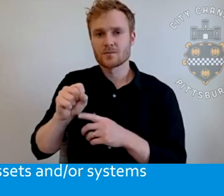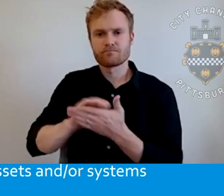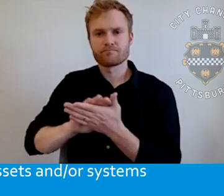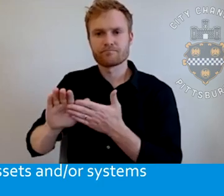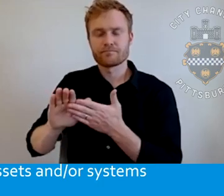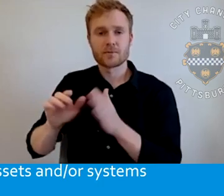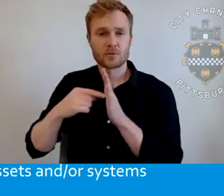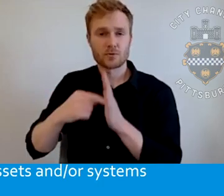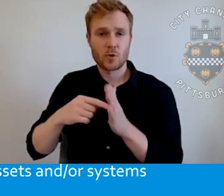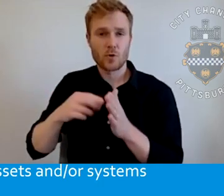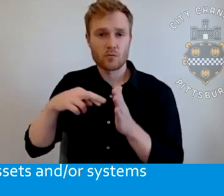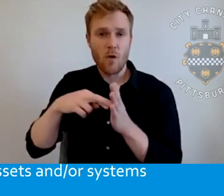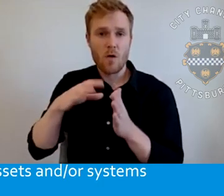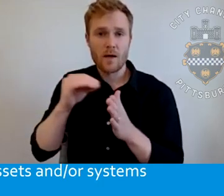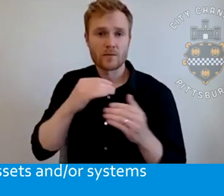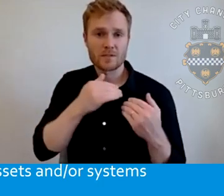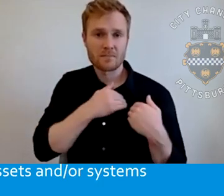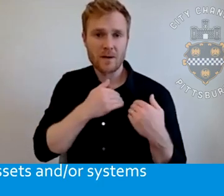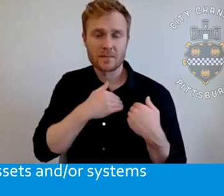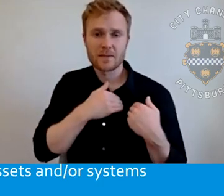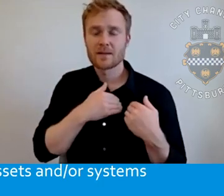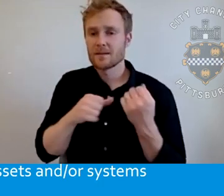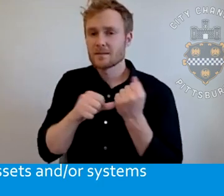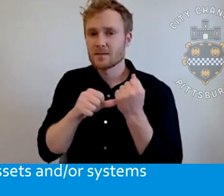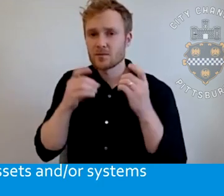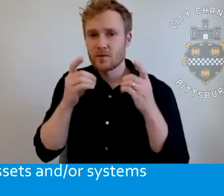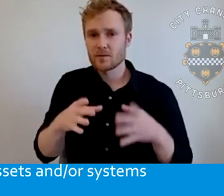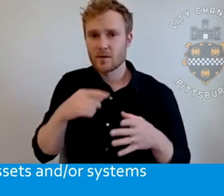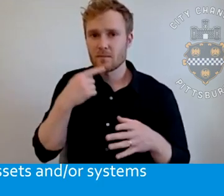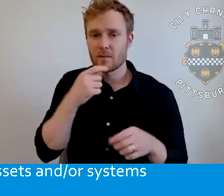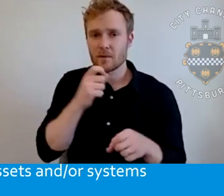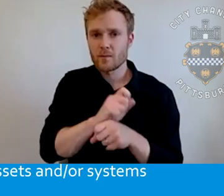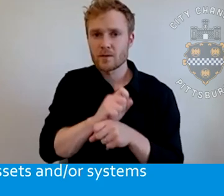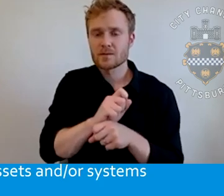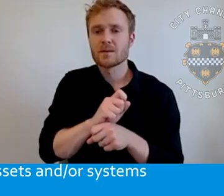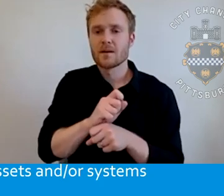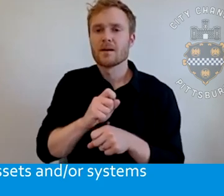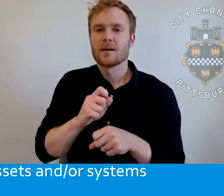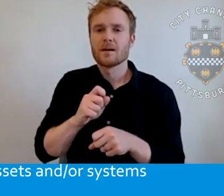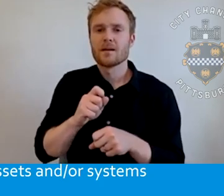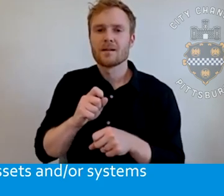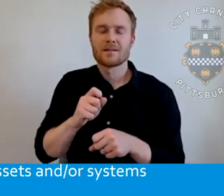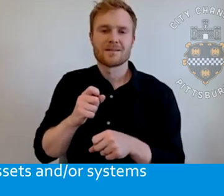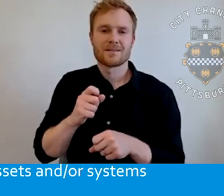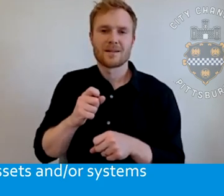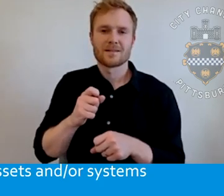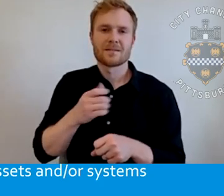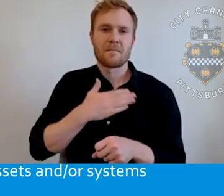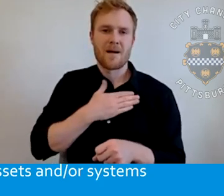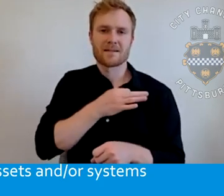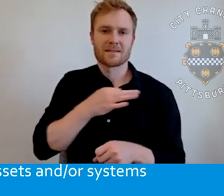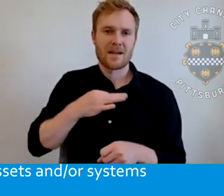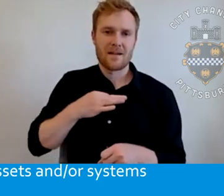roles and responsibilities as the Assistant Director of Public Works and the Bureau of Facilities, it's my staff and myself's